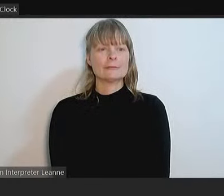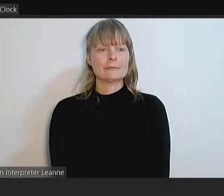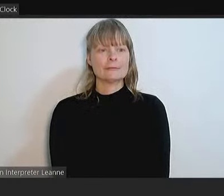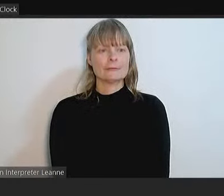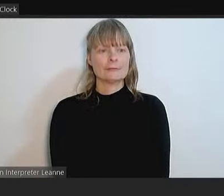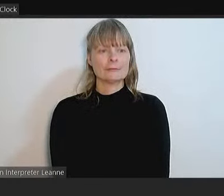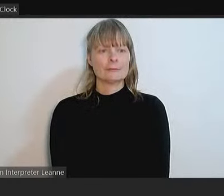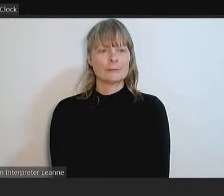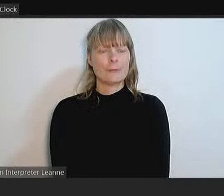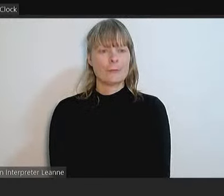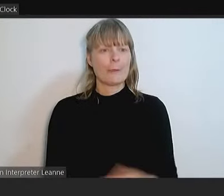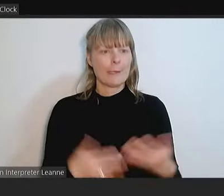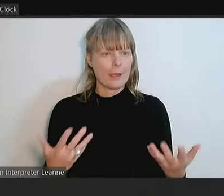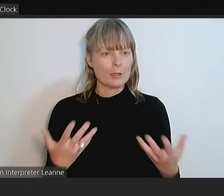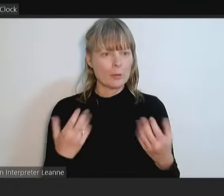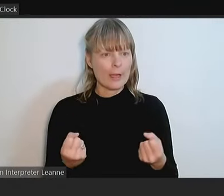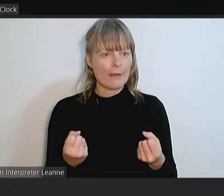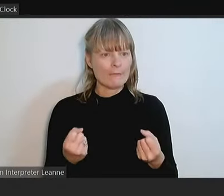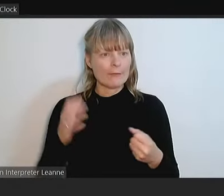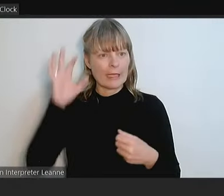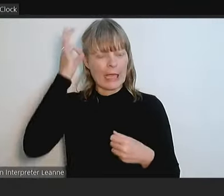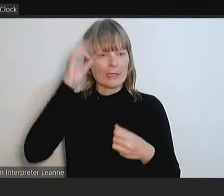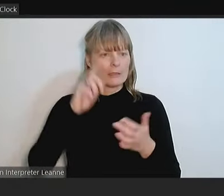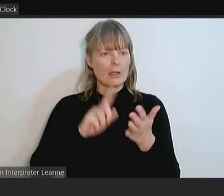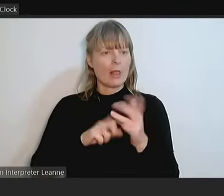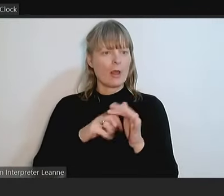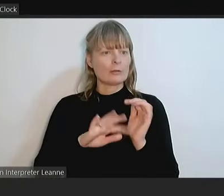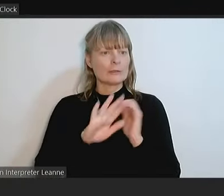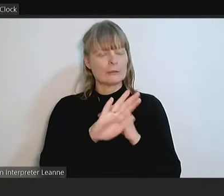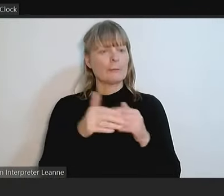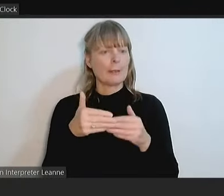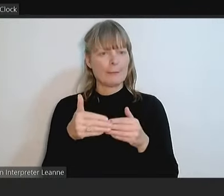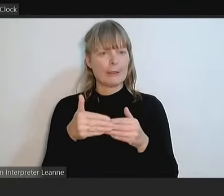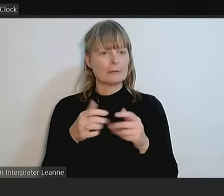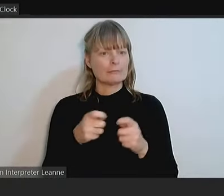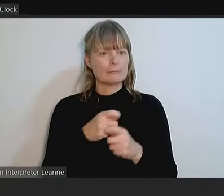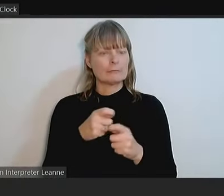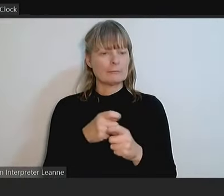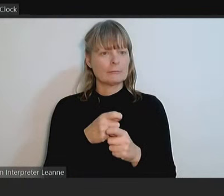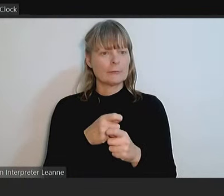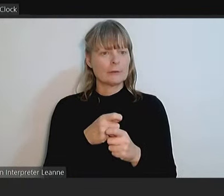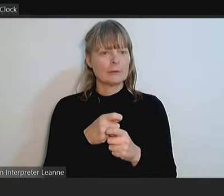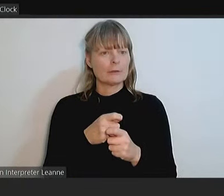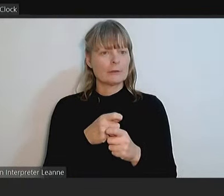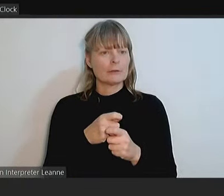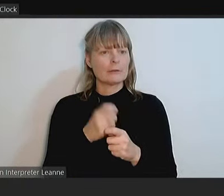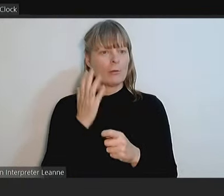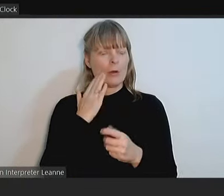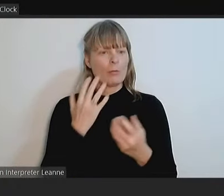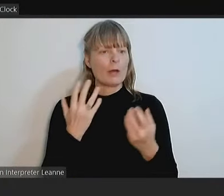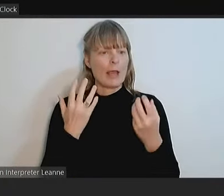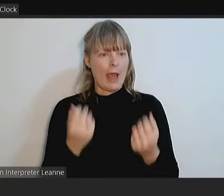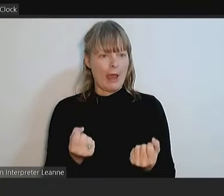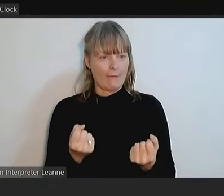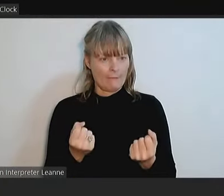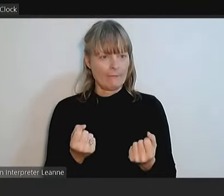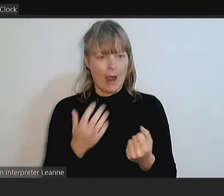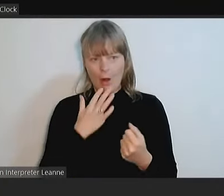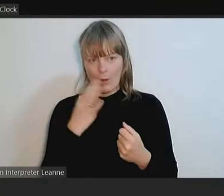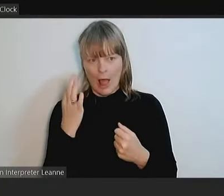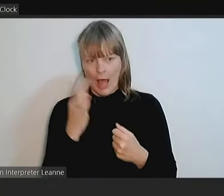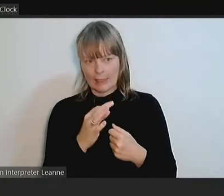So do we have Councillor Lawrence's amendment? So once that comes up, I'll ask Councillor Lawrence if that's his amendment.